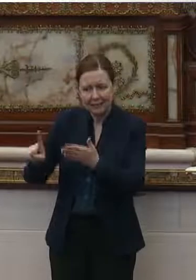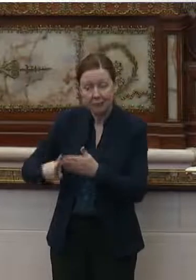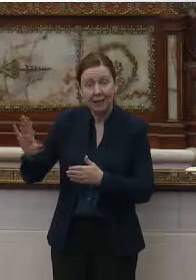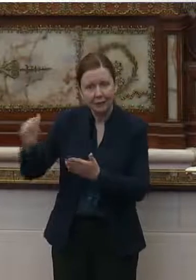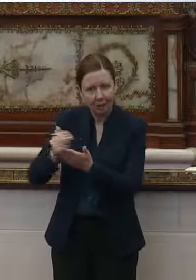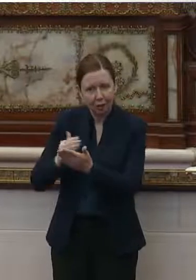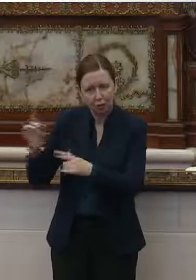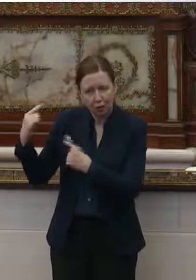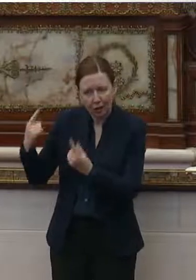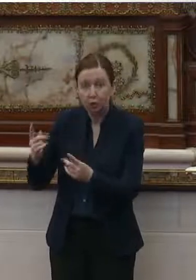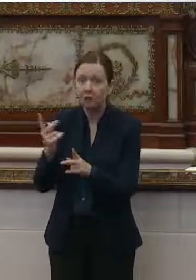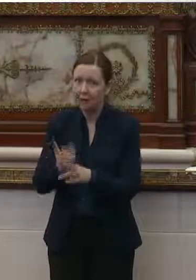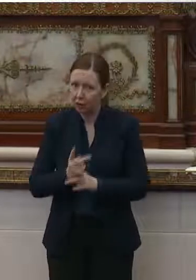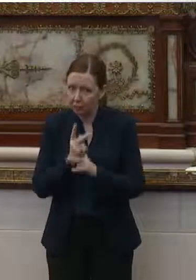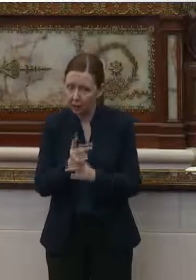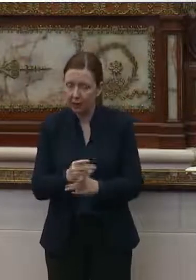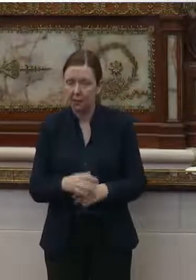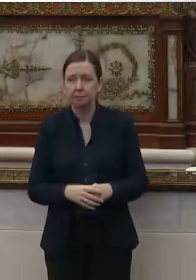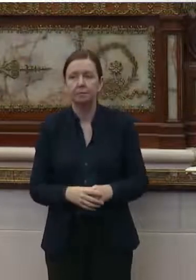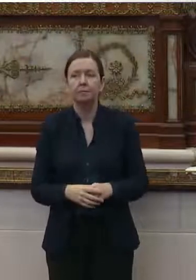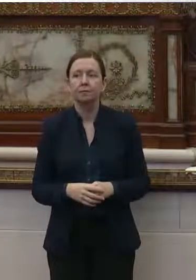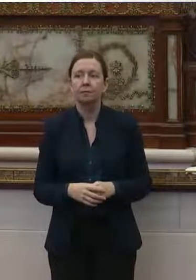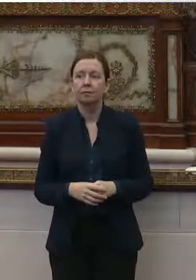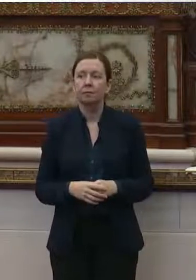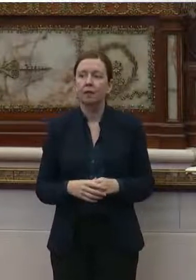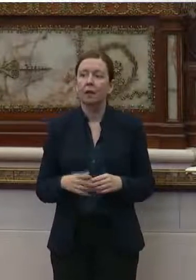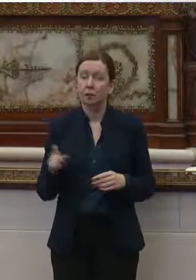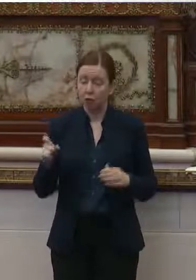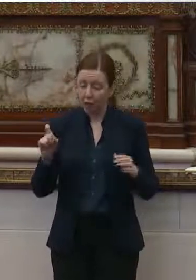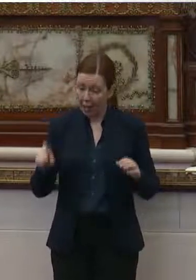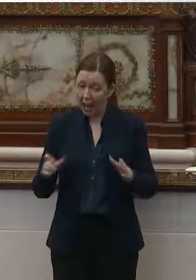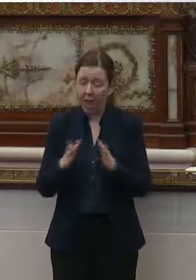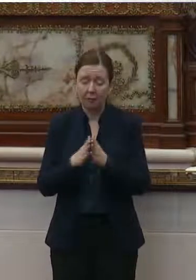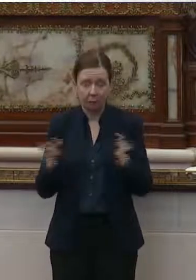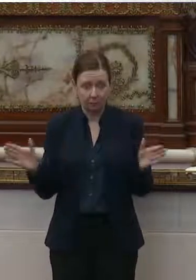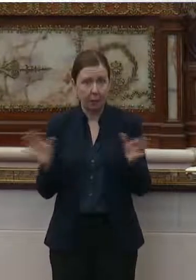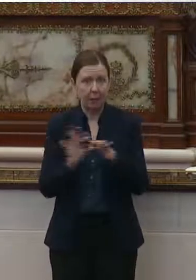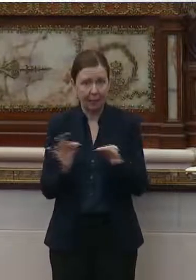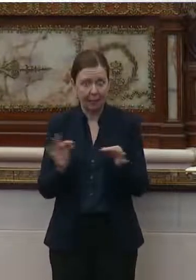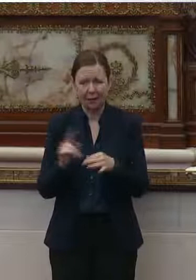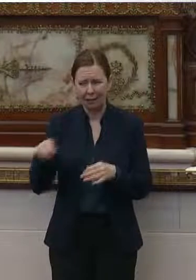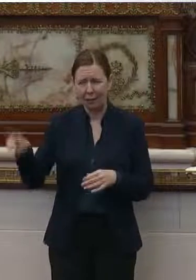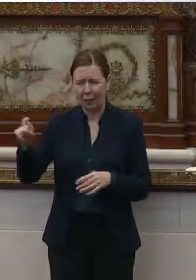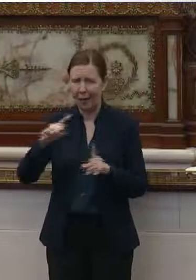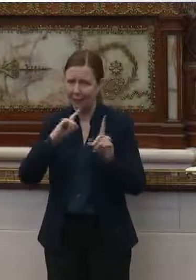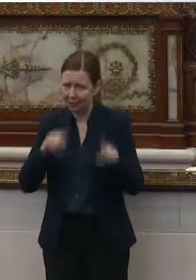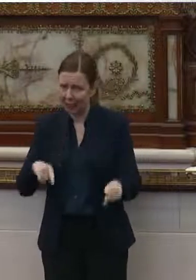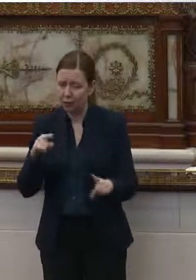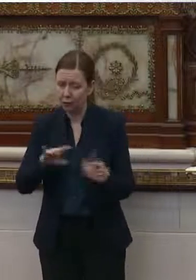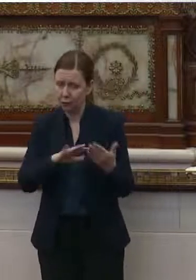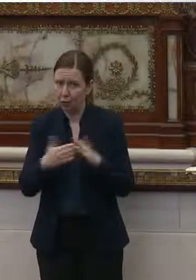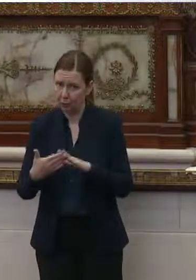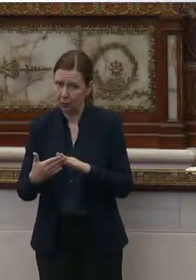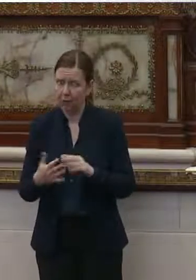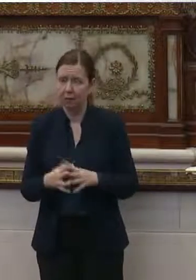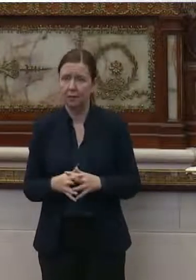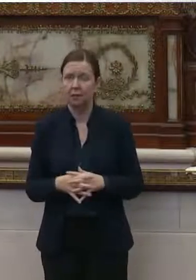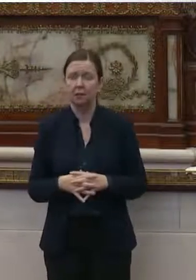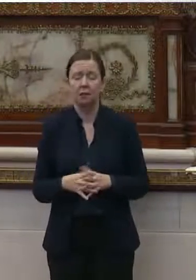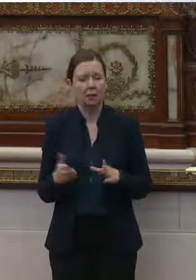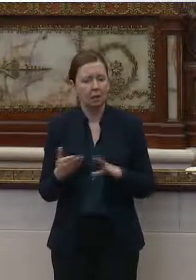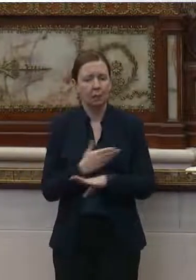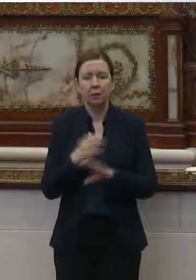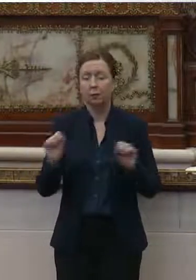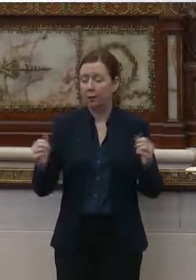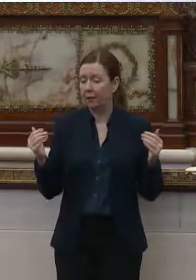records carefully and holding public hearings so they have to answer to the community before